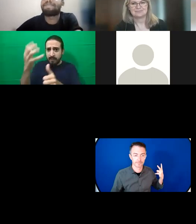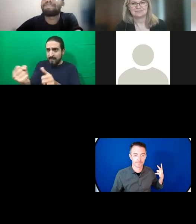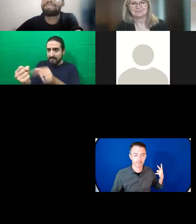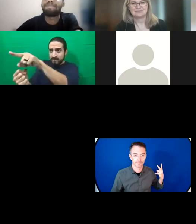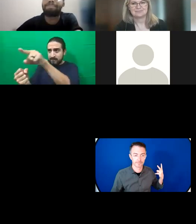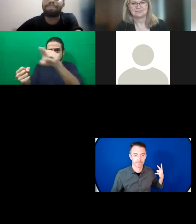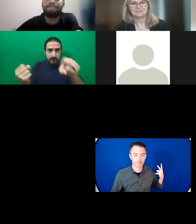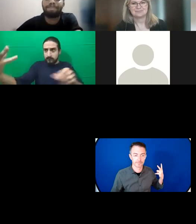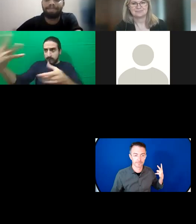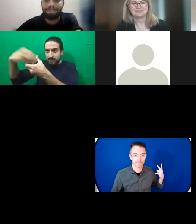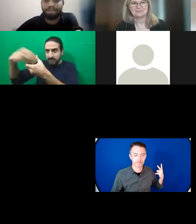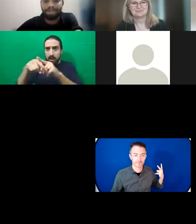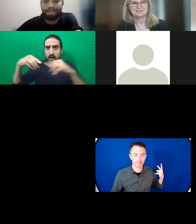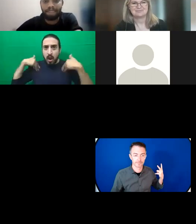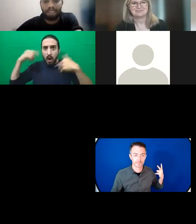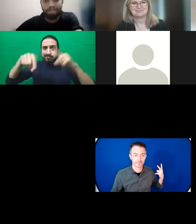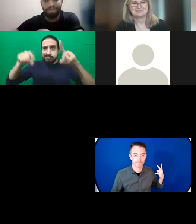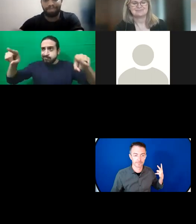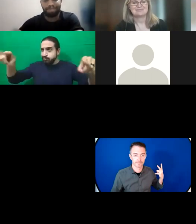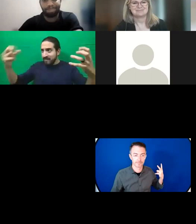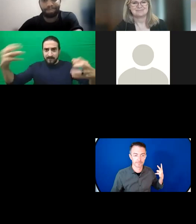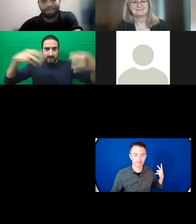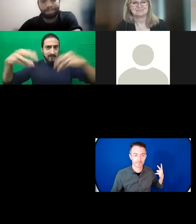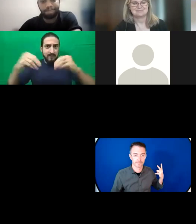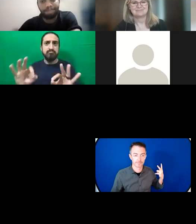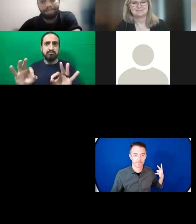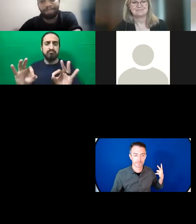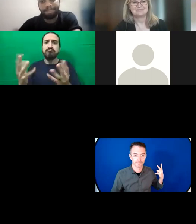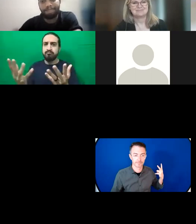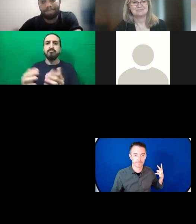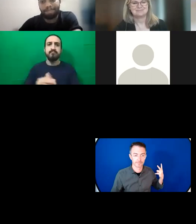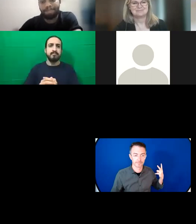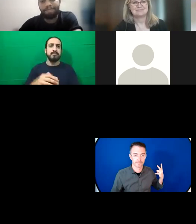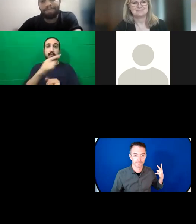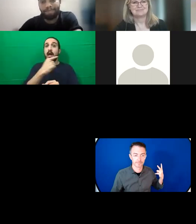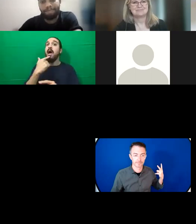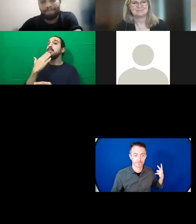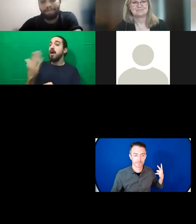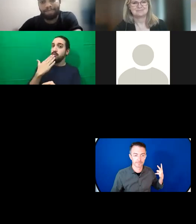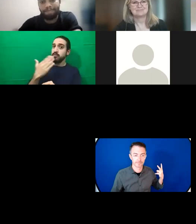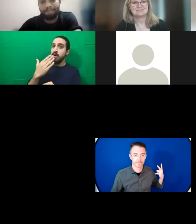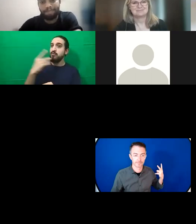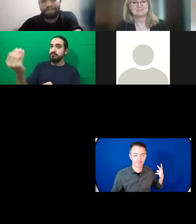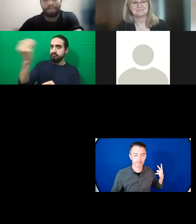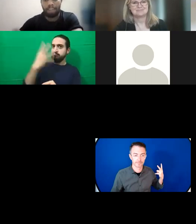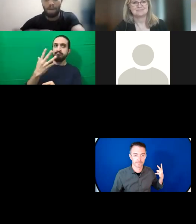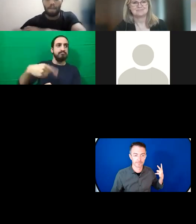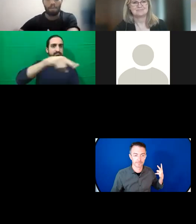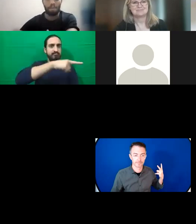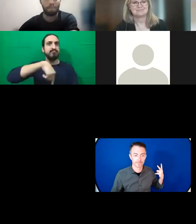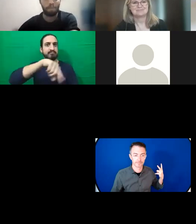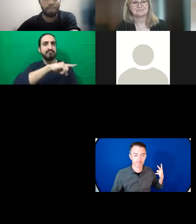think you're telling us that the opportunities are there to really participate to influence. I think